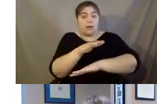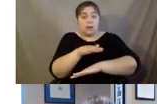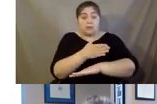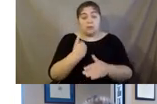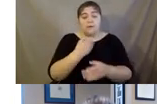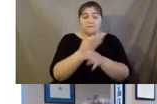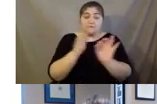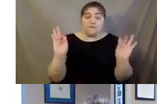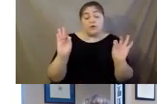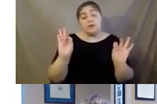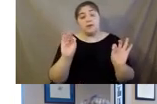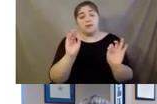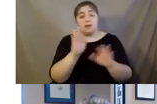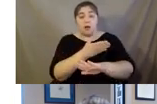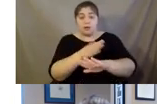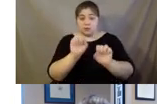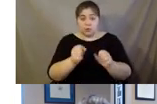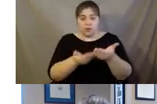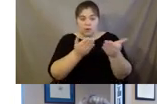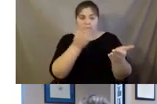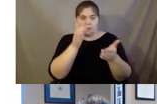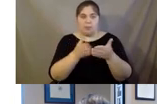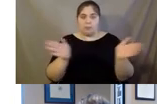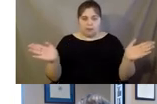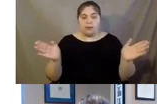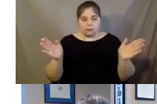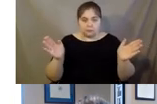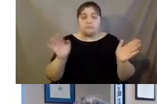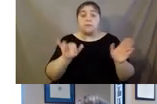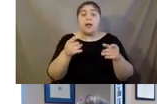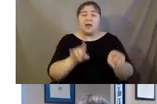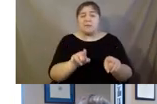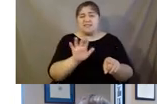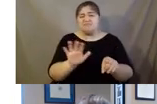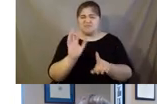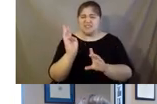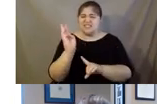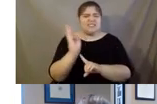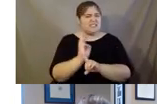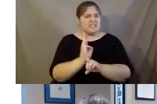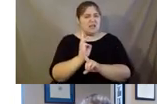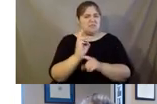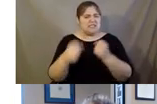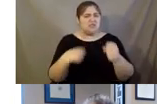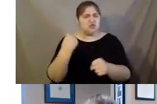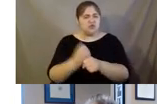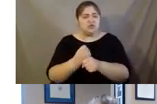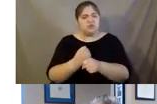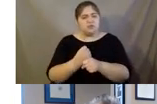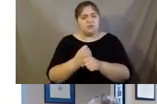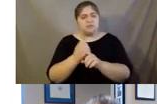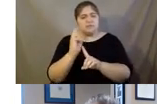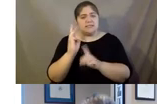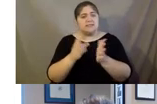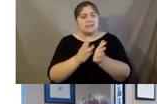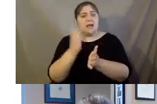concerts that we can offer to the public. And that happens about six times a year and they're available at no charge